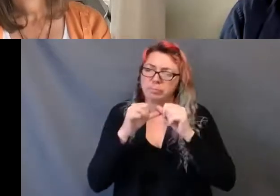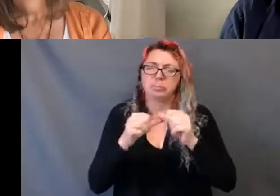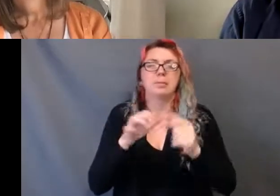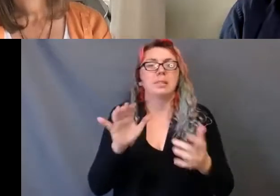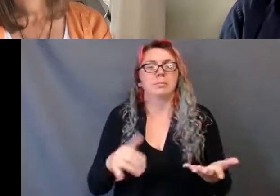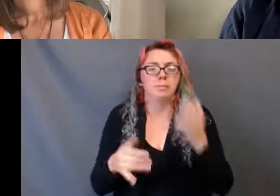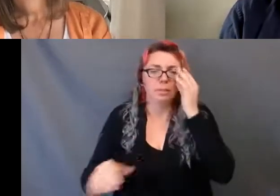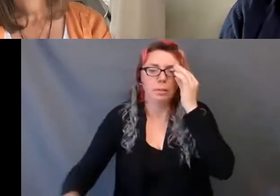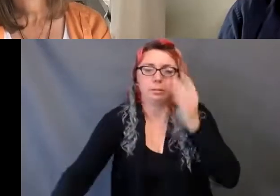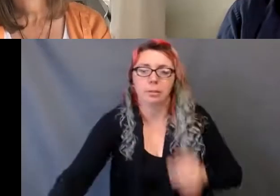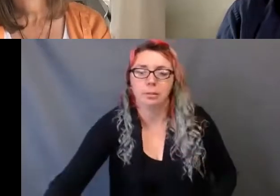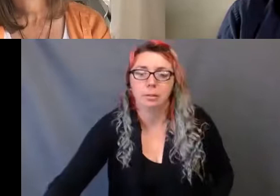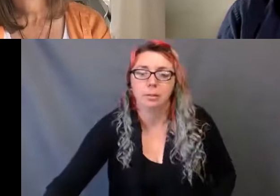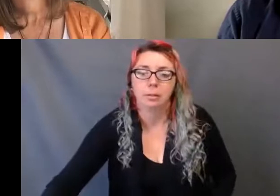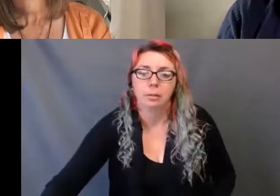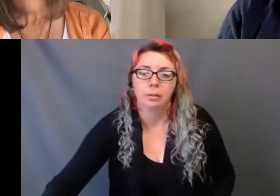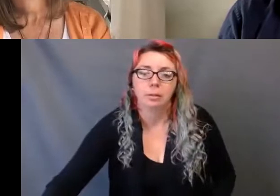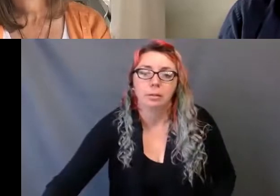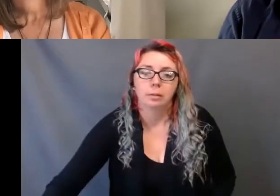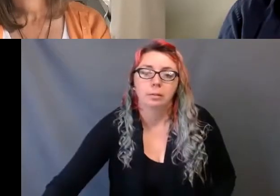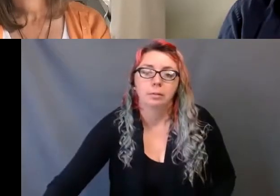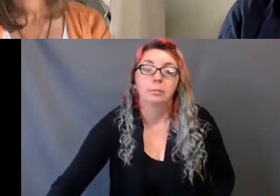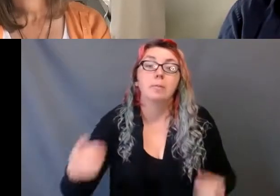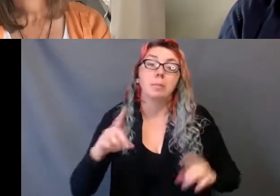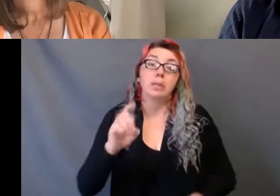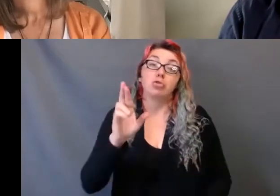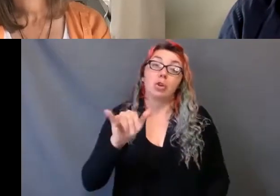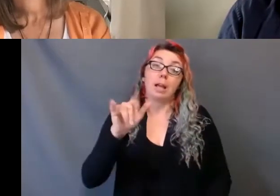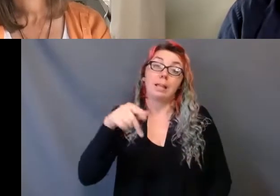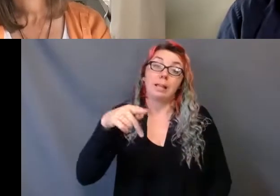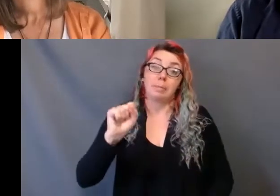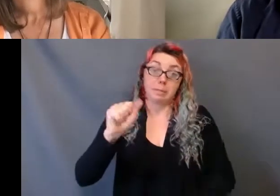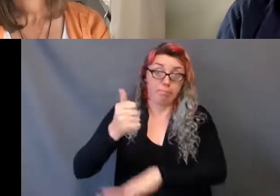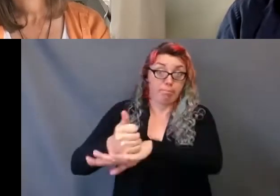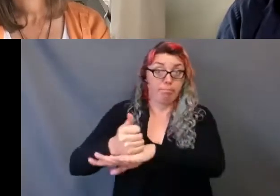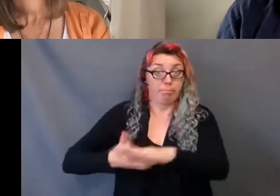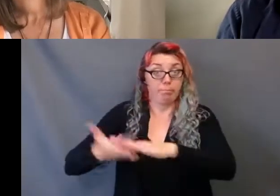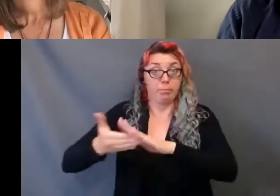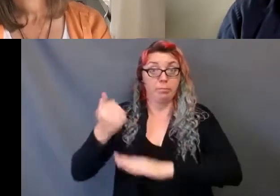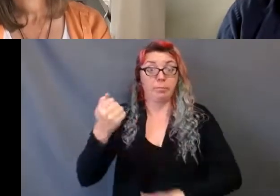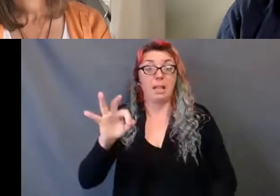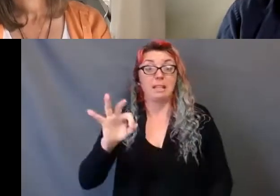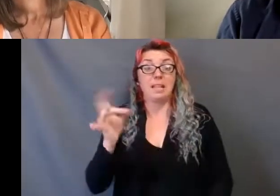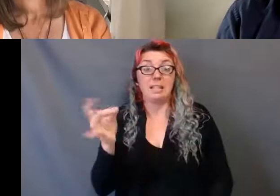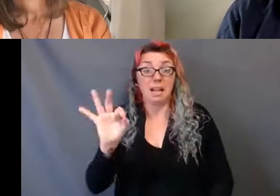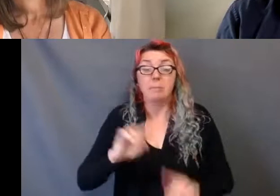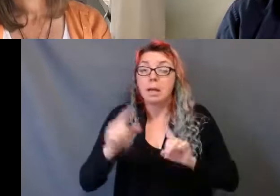casing. When it first premiered at Pat Mirai in 1989. The work of the